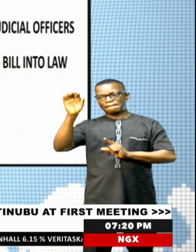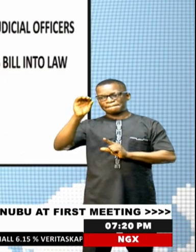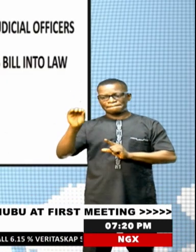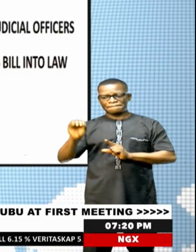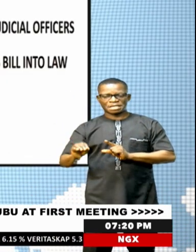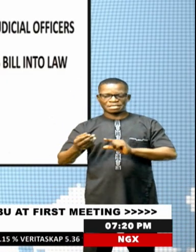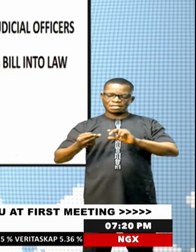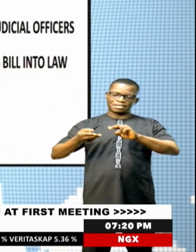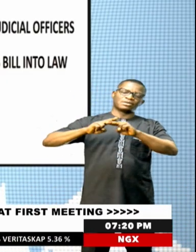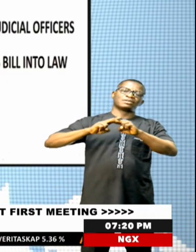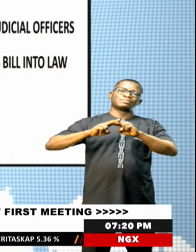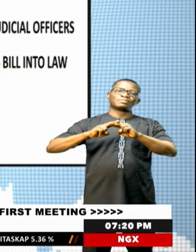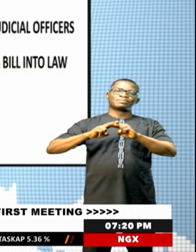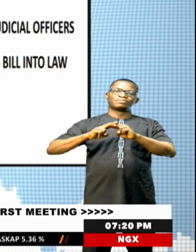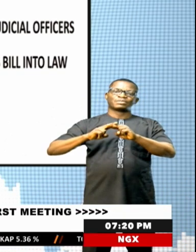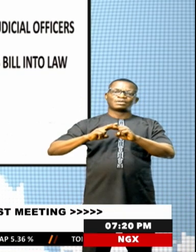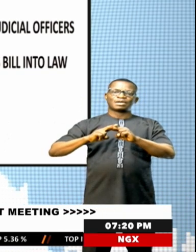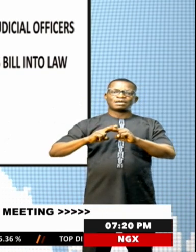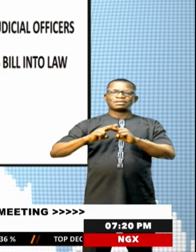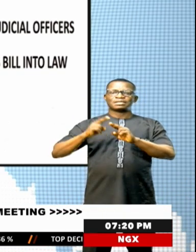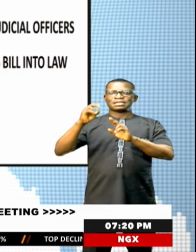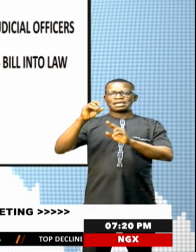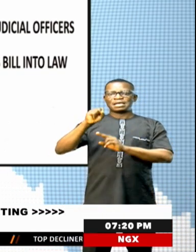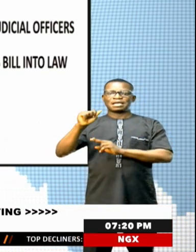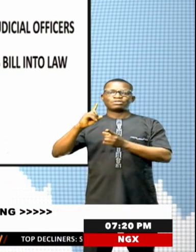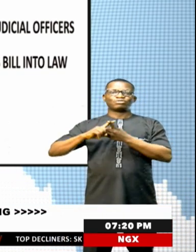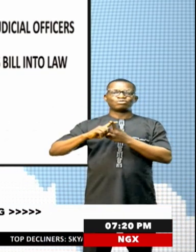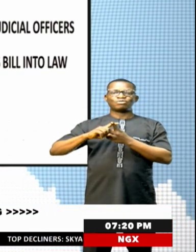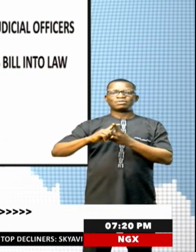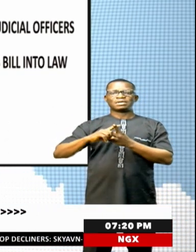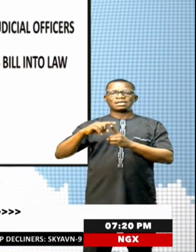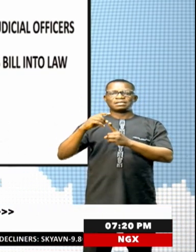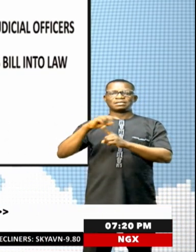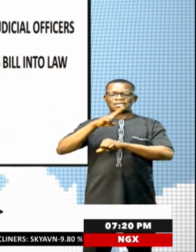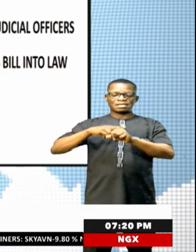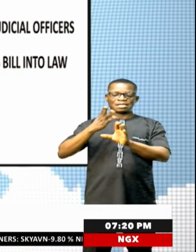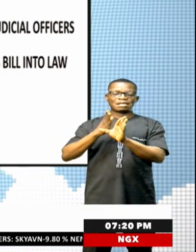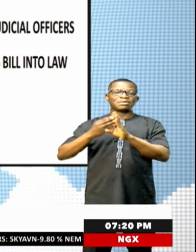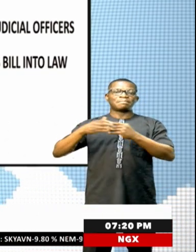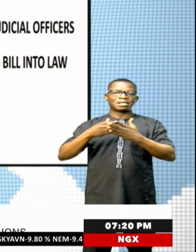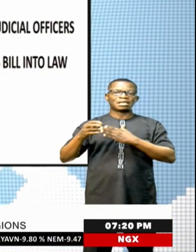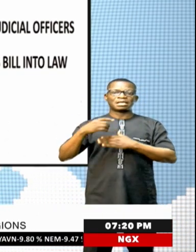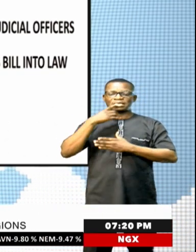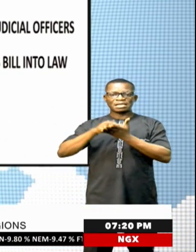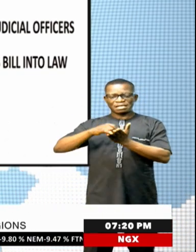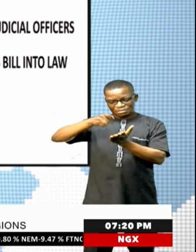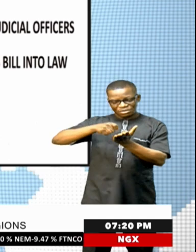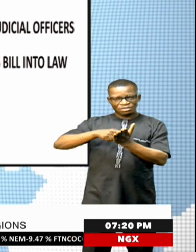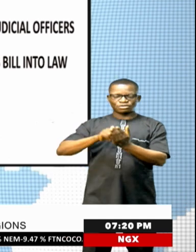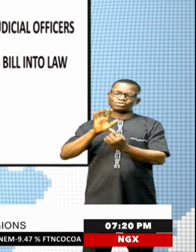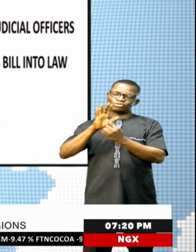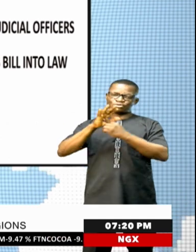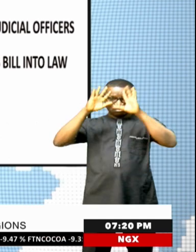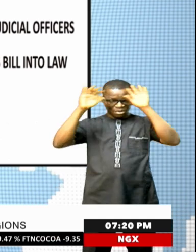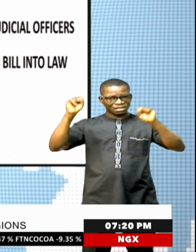the Special Advisor to the President on National Assembly Matters Senate, Senator Bashir Lado says the signing underscores President Tunibu's